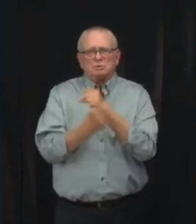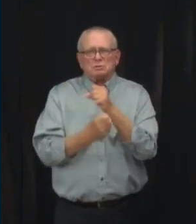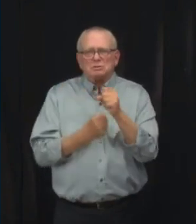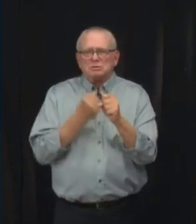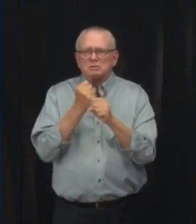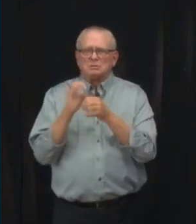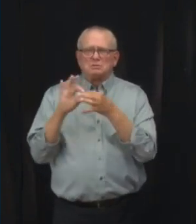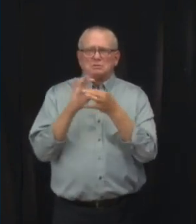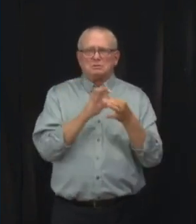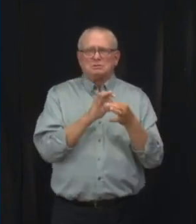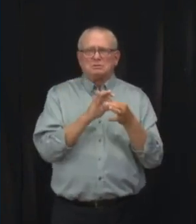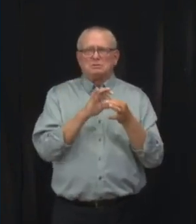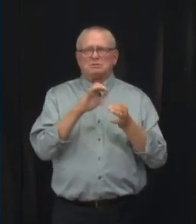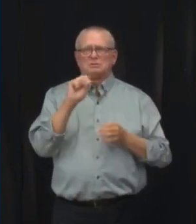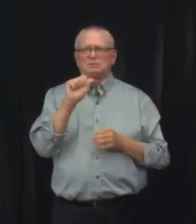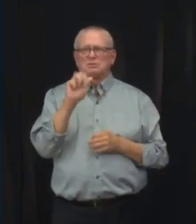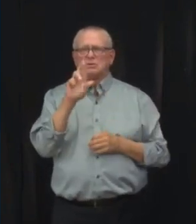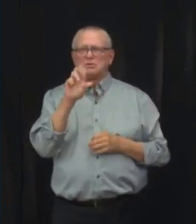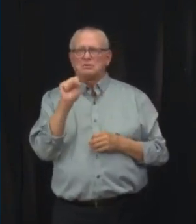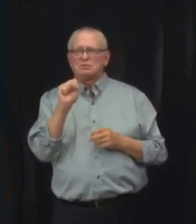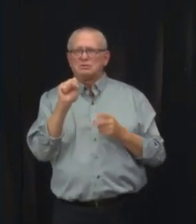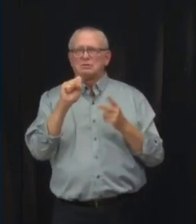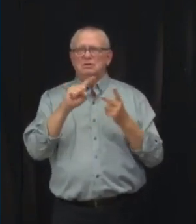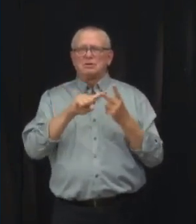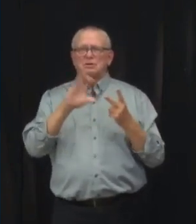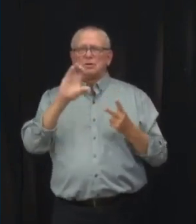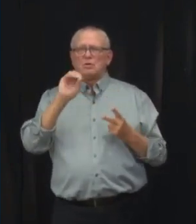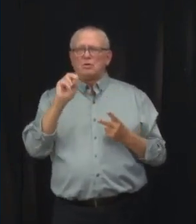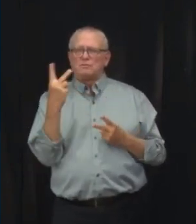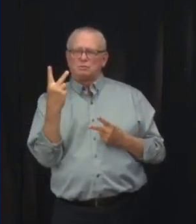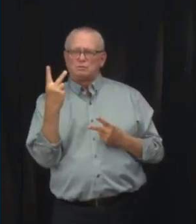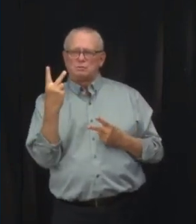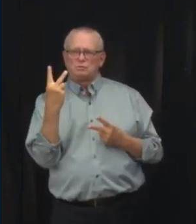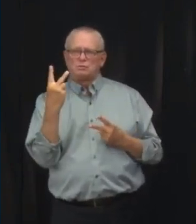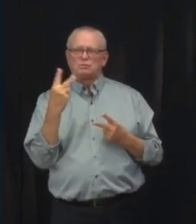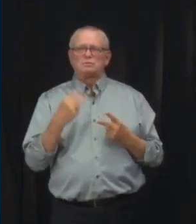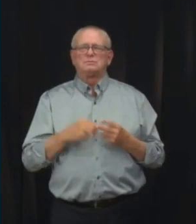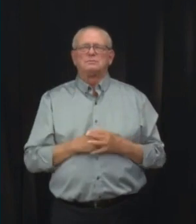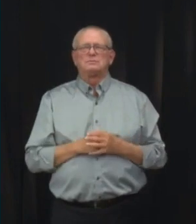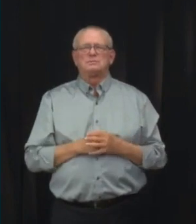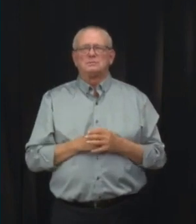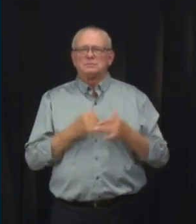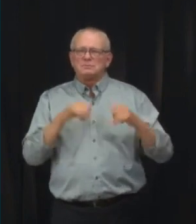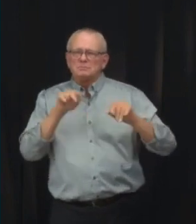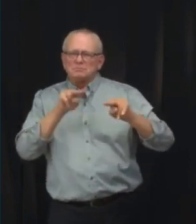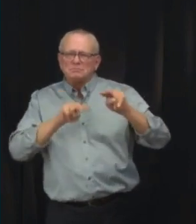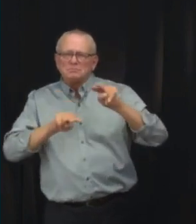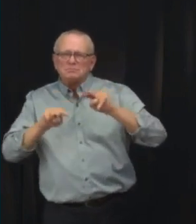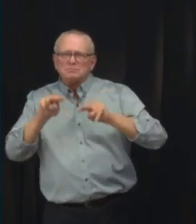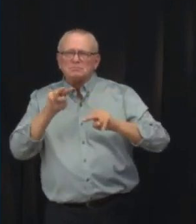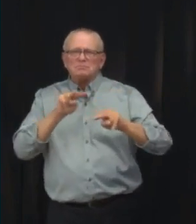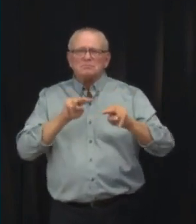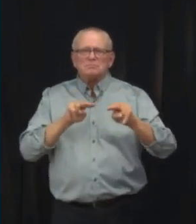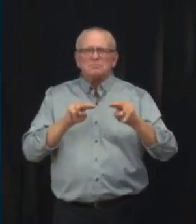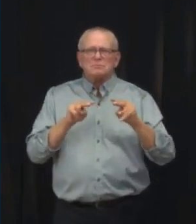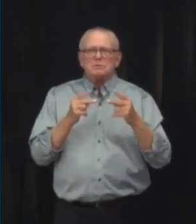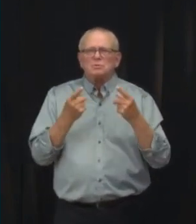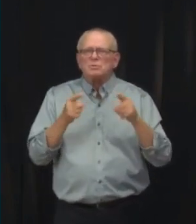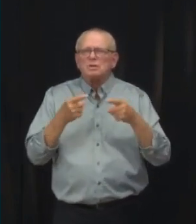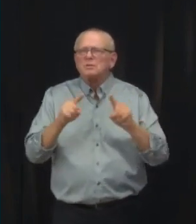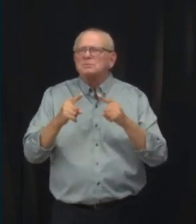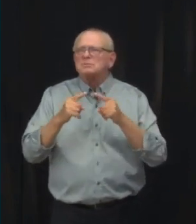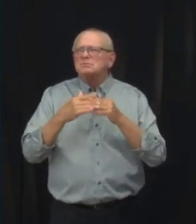This has helped us to understand how the virus is evolving in our population and to detect the arrival of variant strains from outside the province.